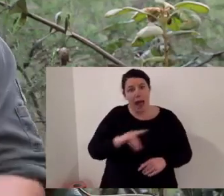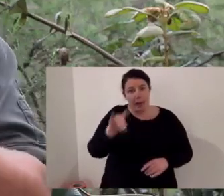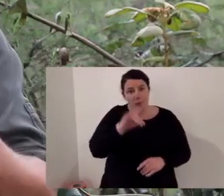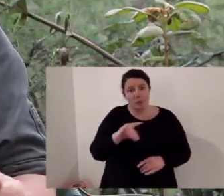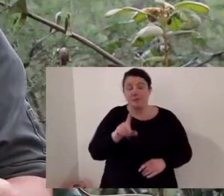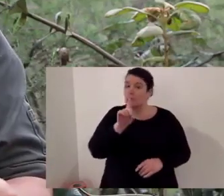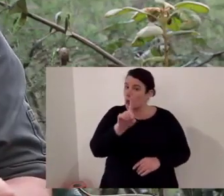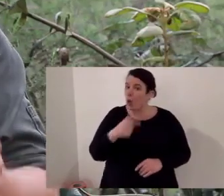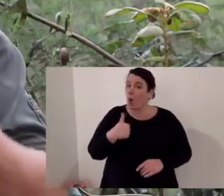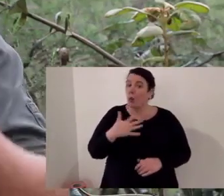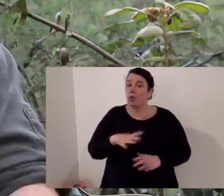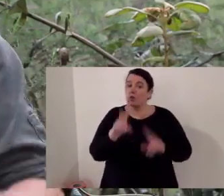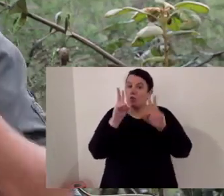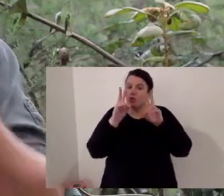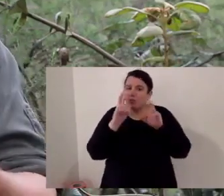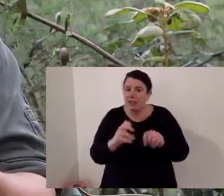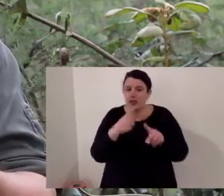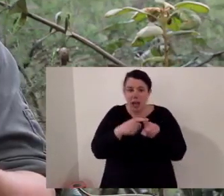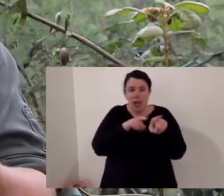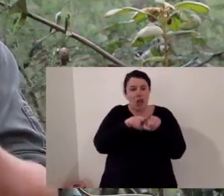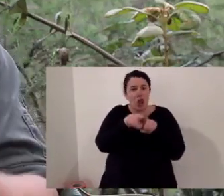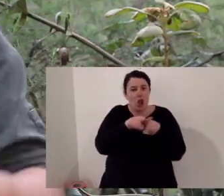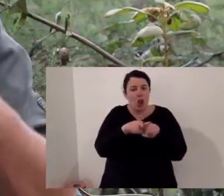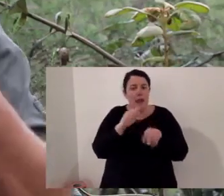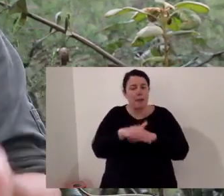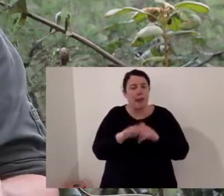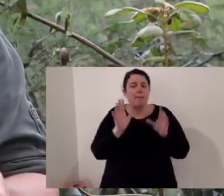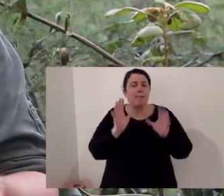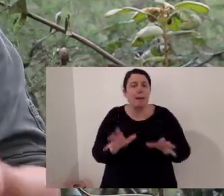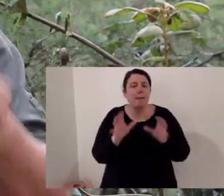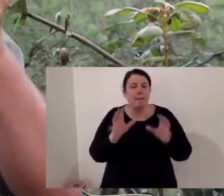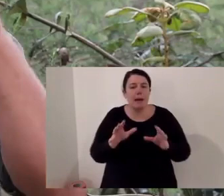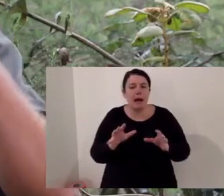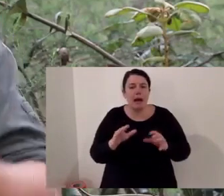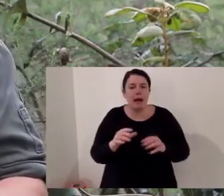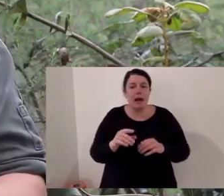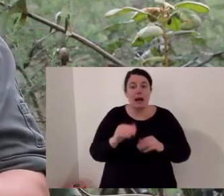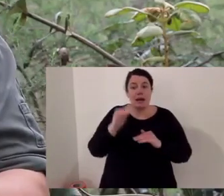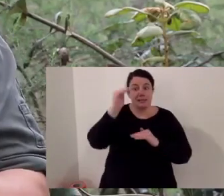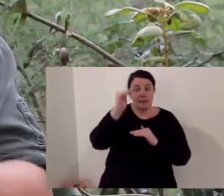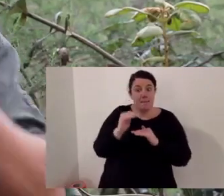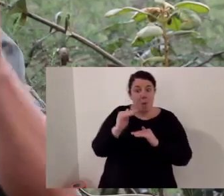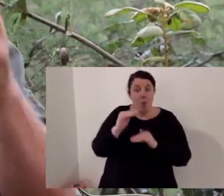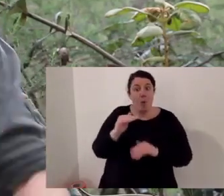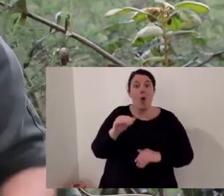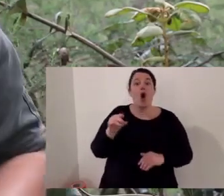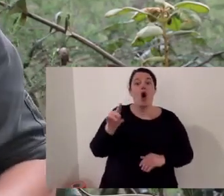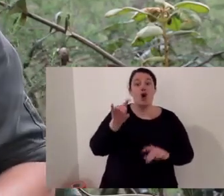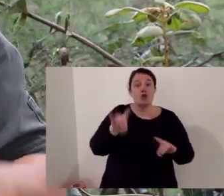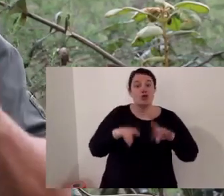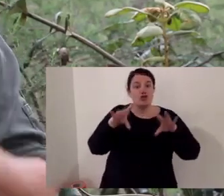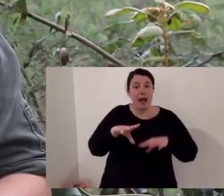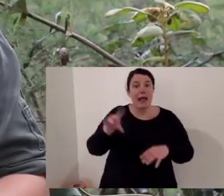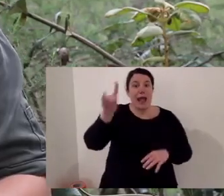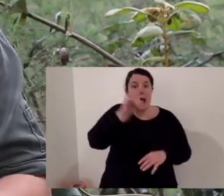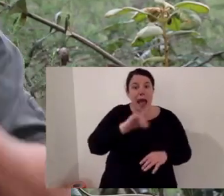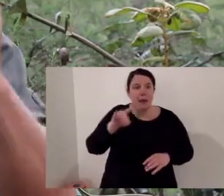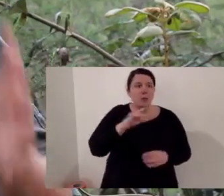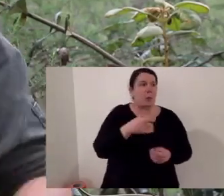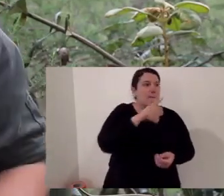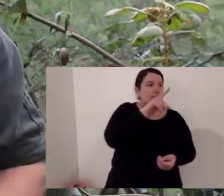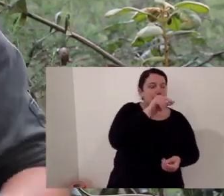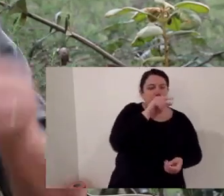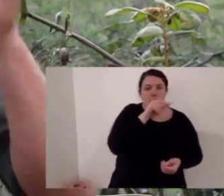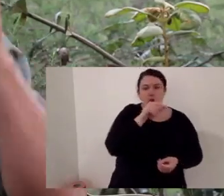We need to pay interest and I want you to research I want you to learn about obscure little Australian marsupials,